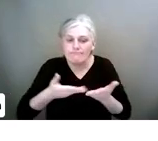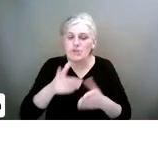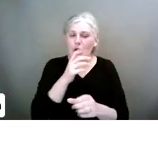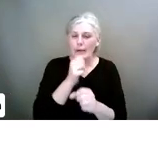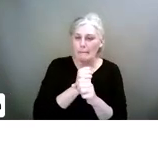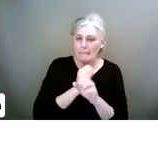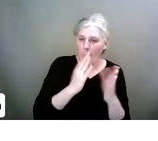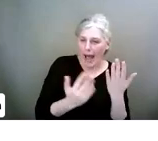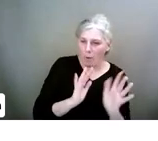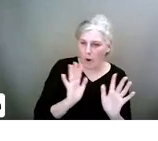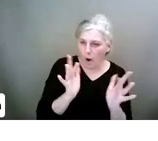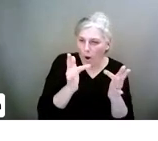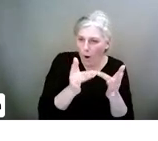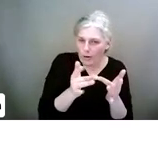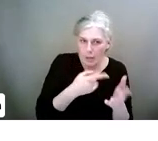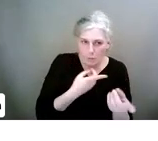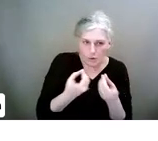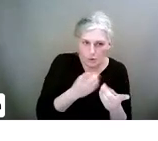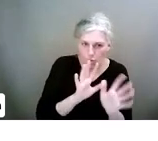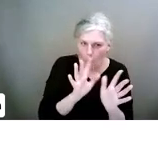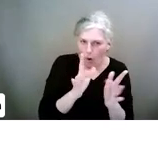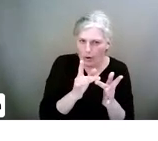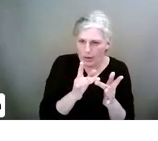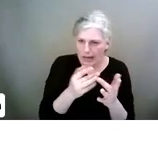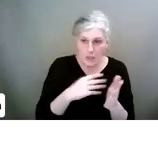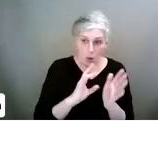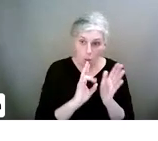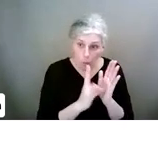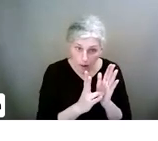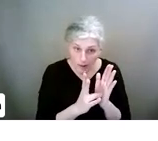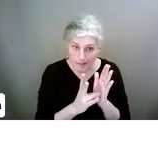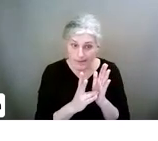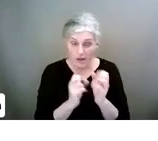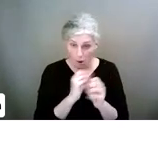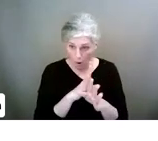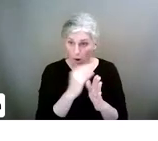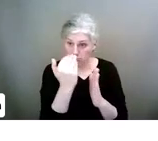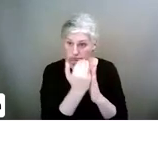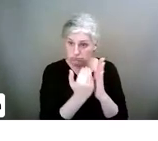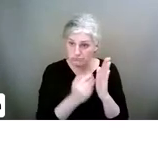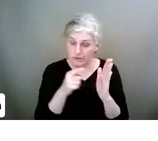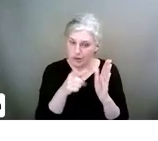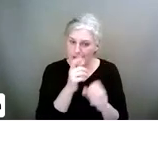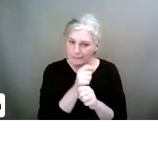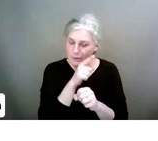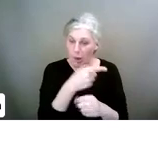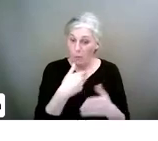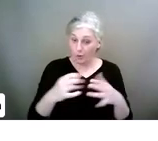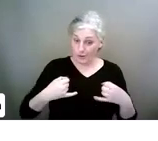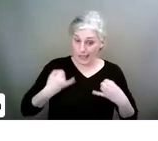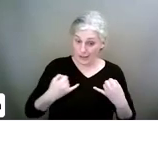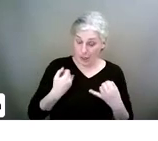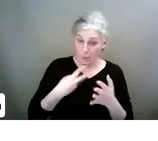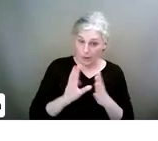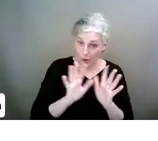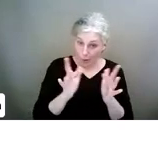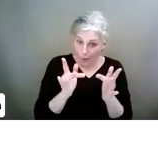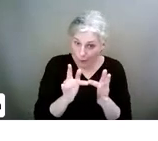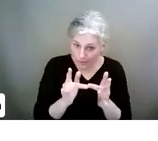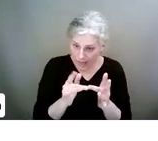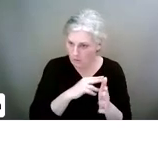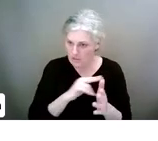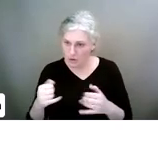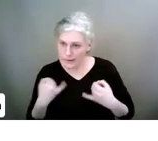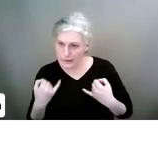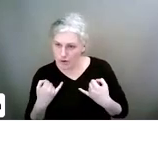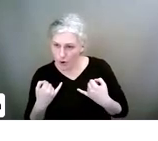online, what you do online, quality and all of that. You know what you enjoy doing online and what do you not enjoy about